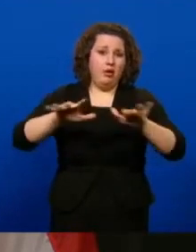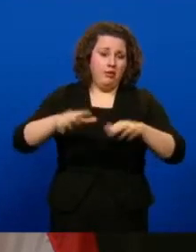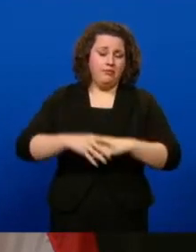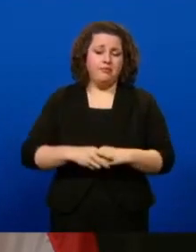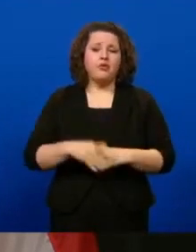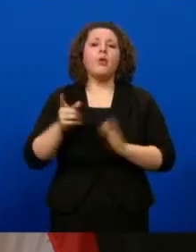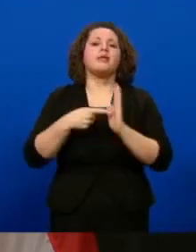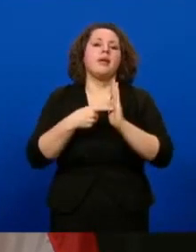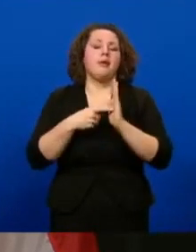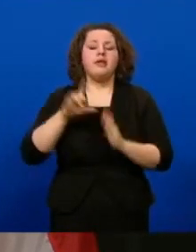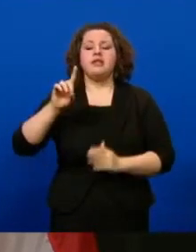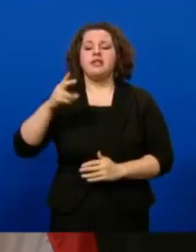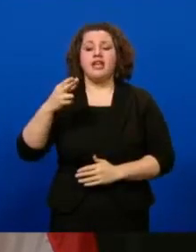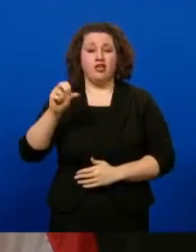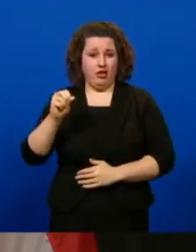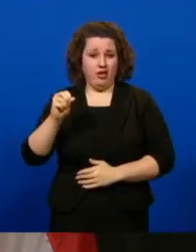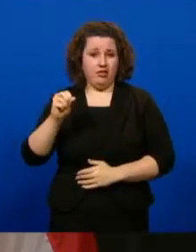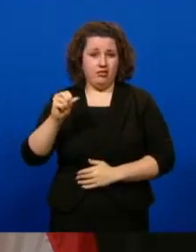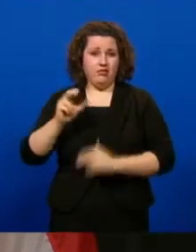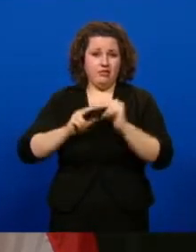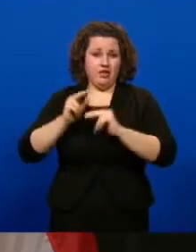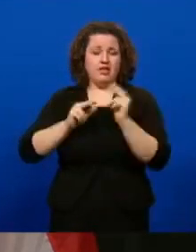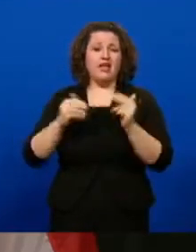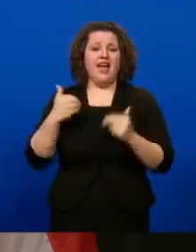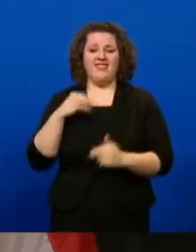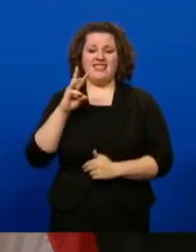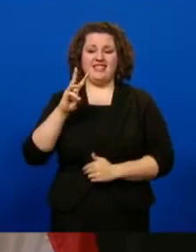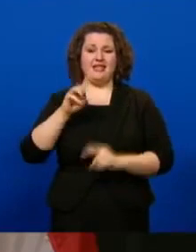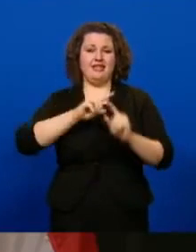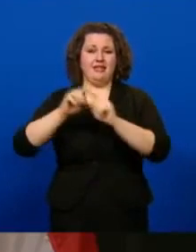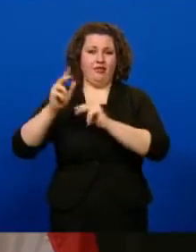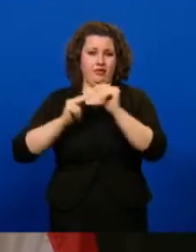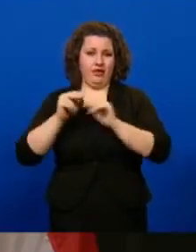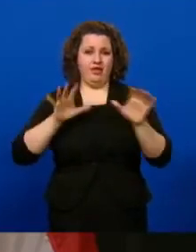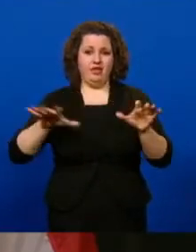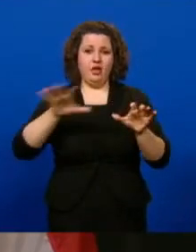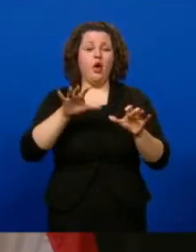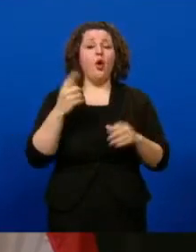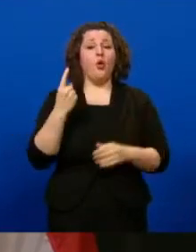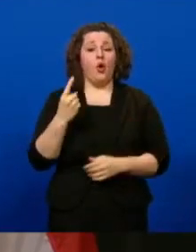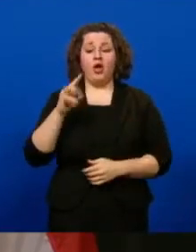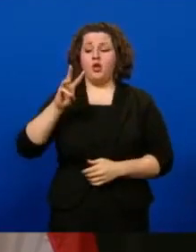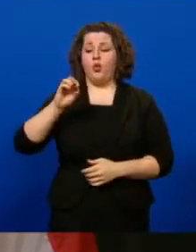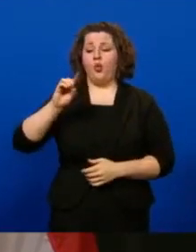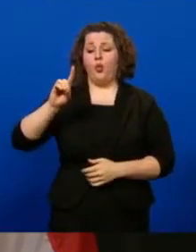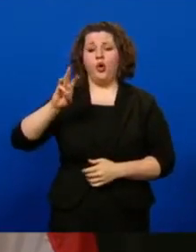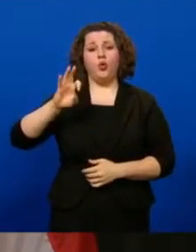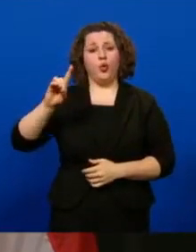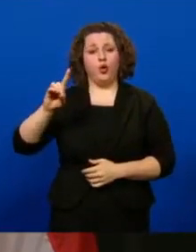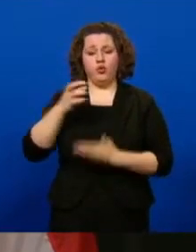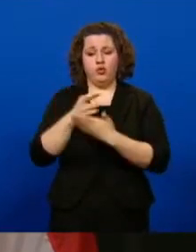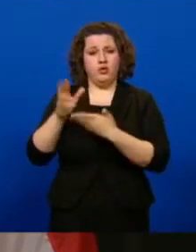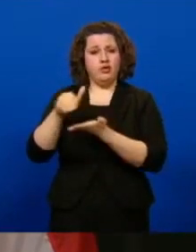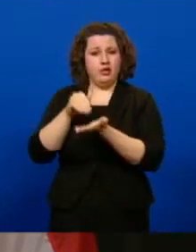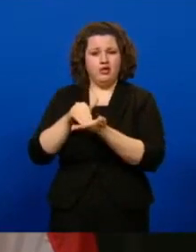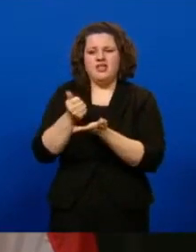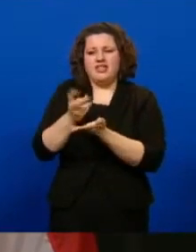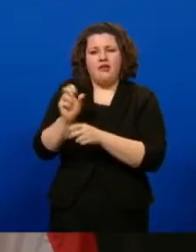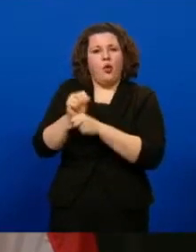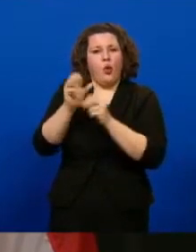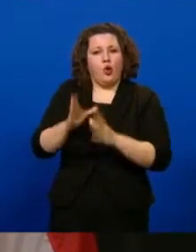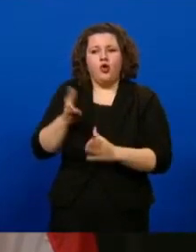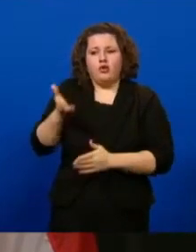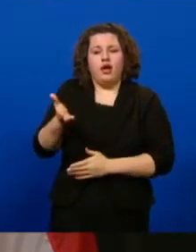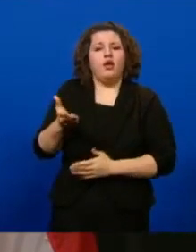example, at DHS facilities, we have six facilities, and one is our Woodward Resource Center. We have a number of employees there who